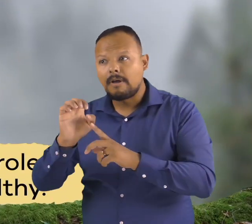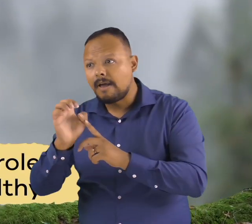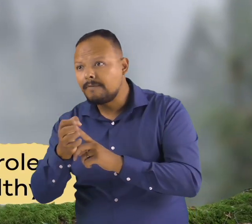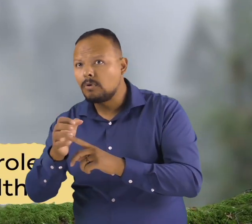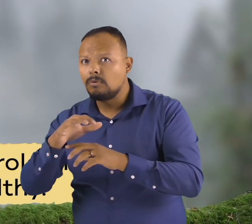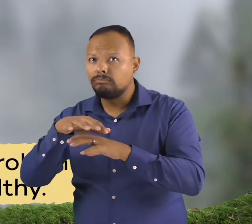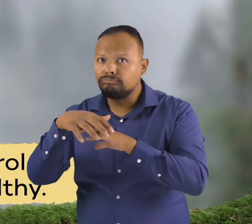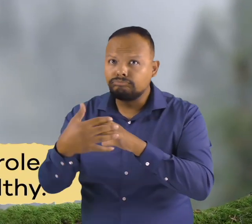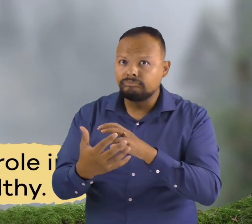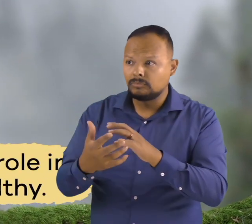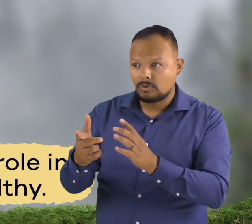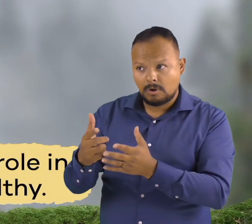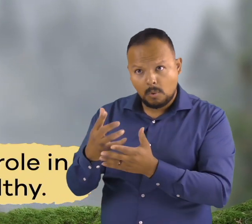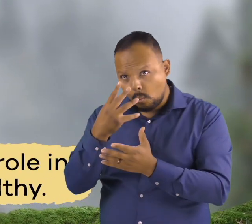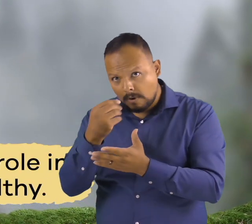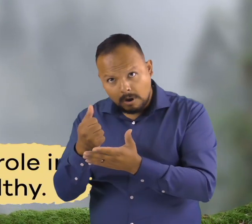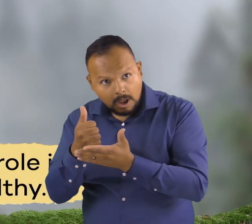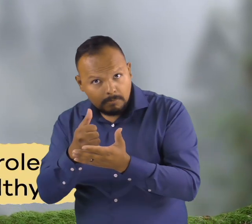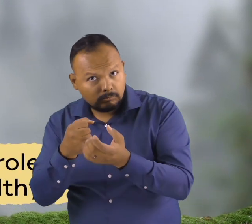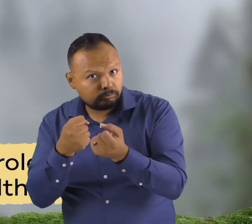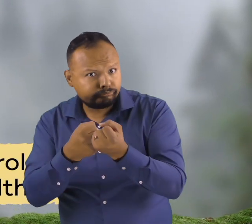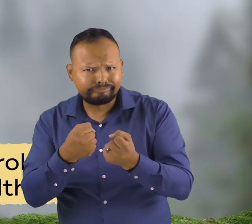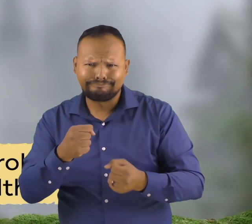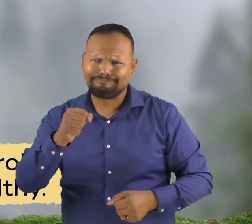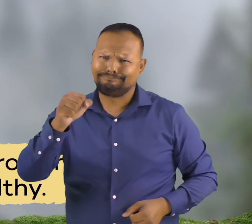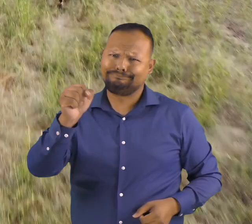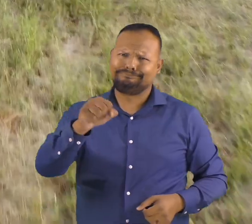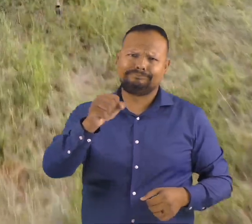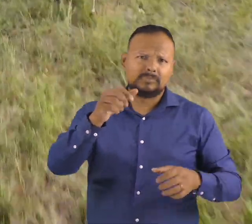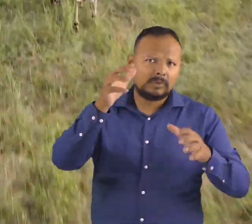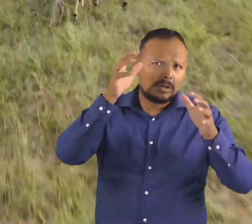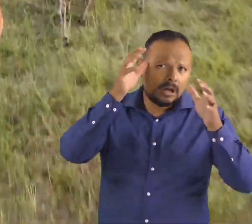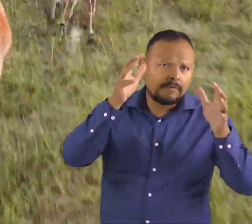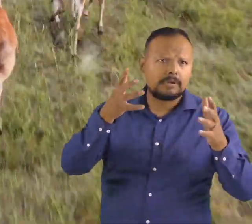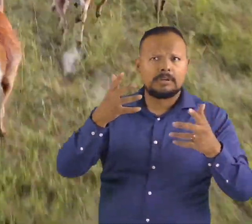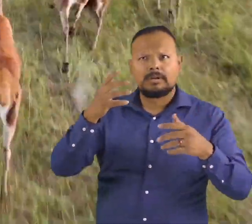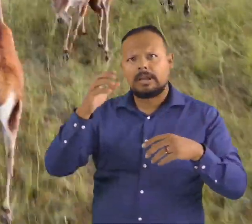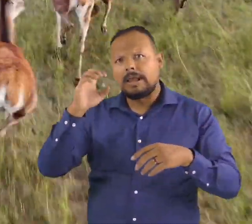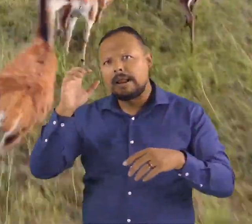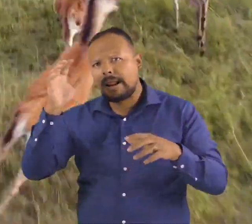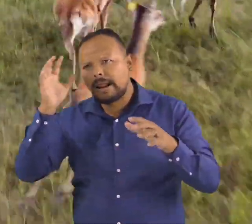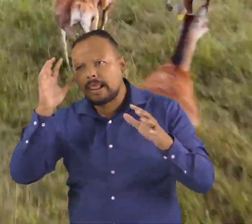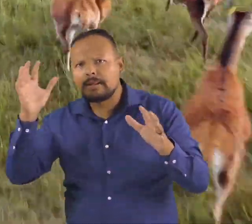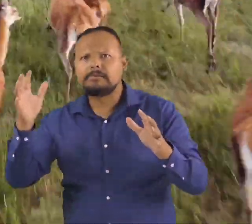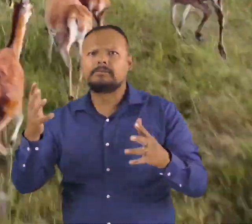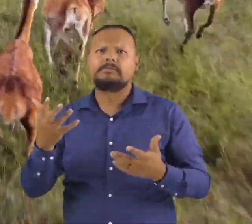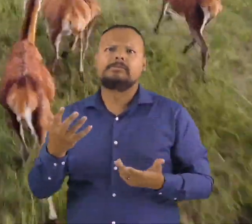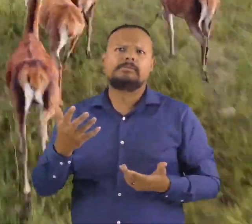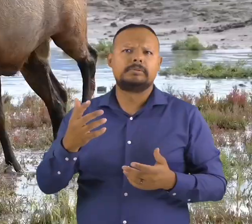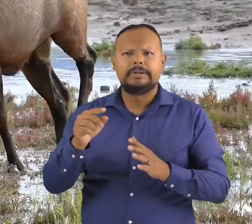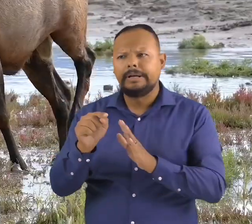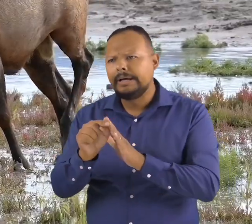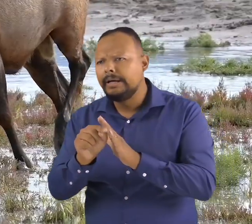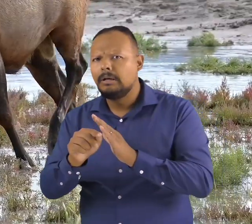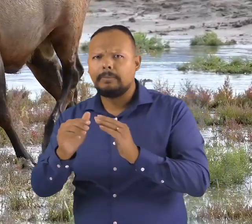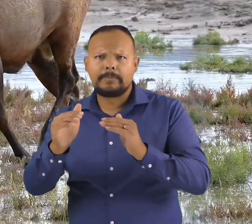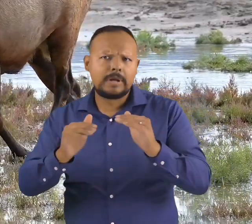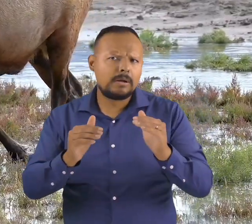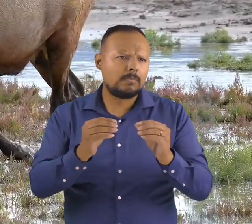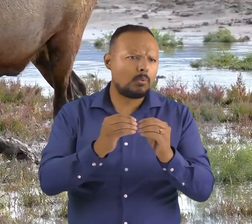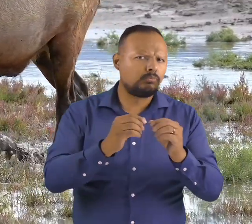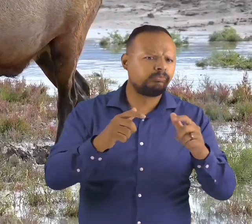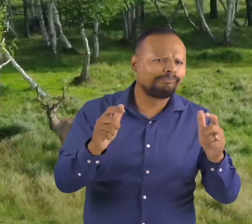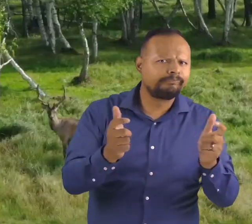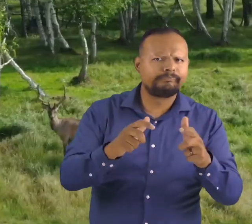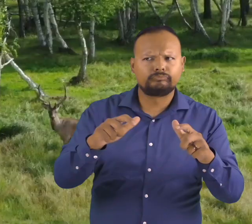Wolves play an important role in keeping ecosystems healthy. For example, they help to keep the deer and elk populations